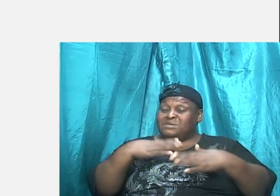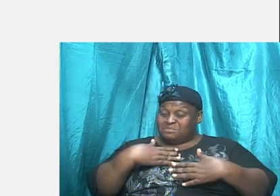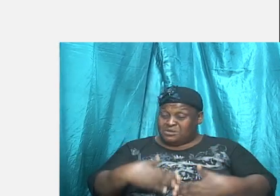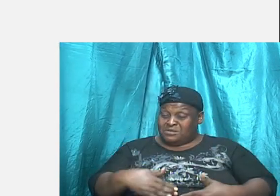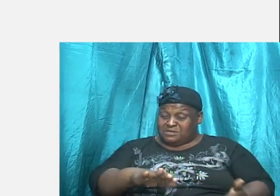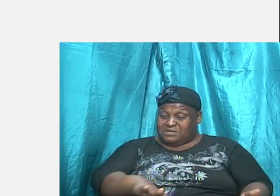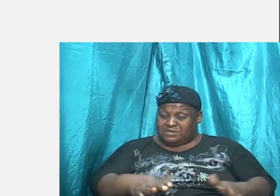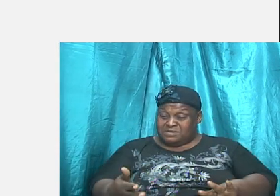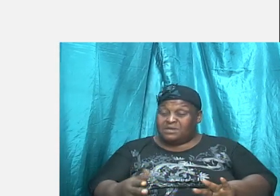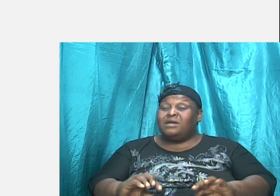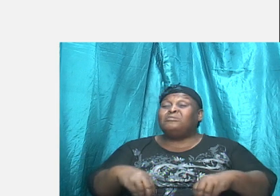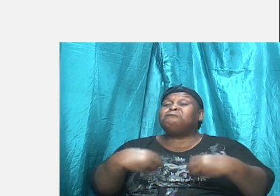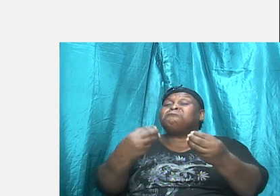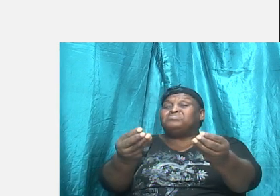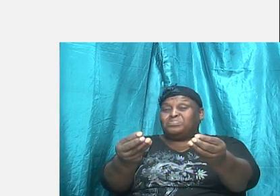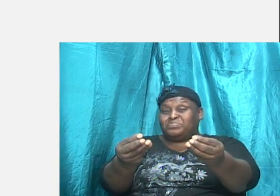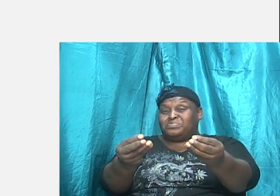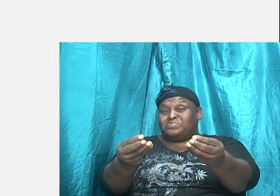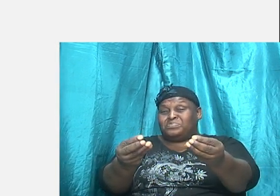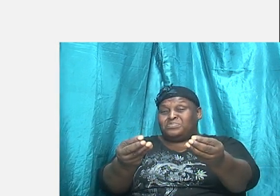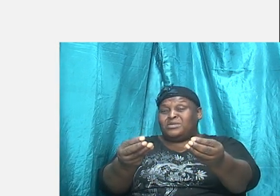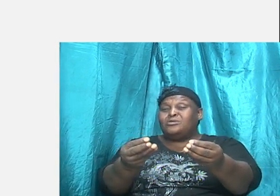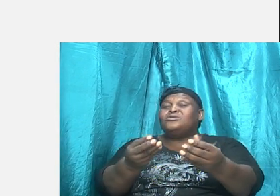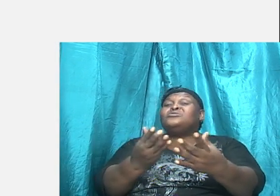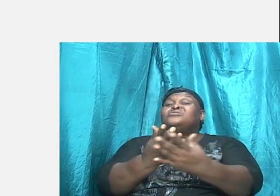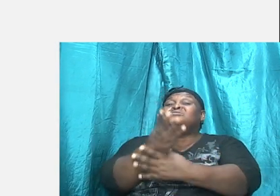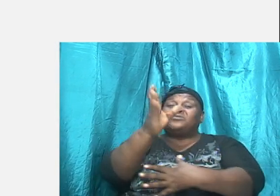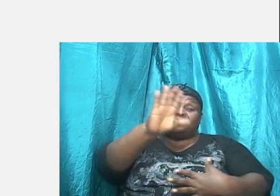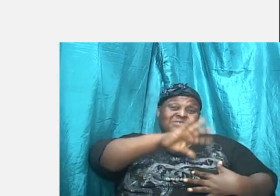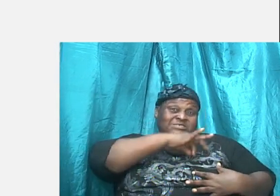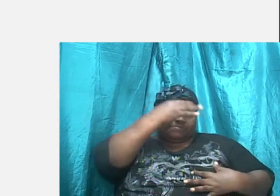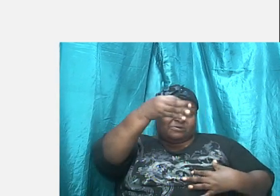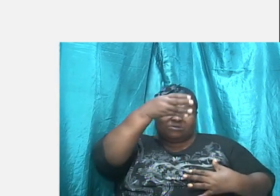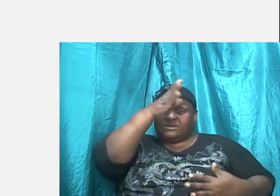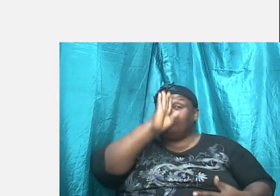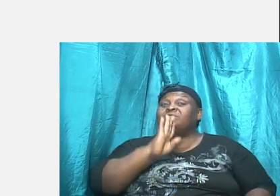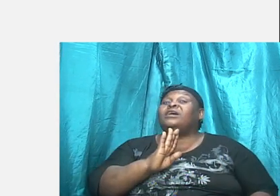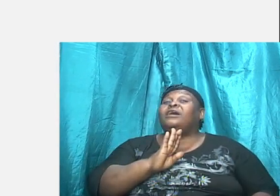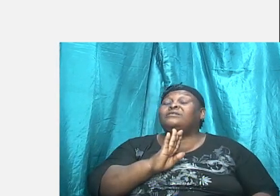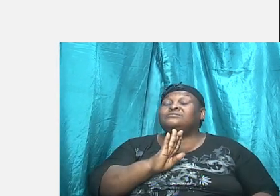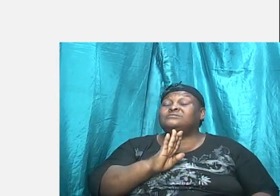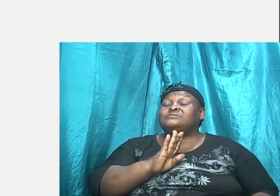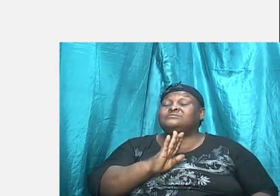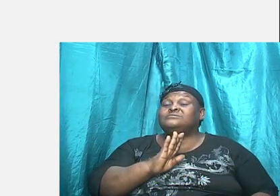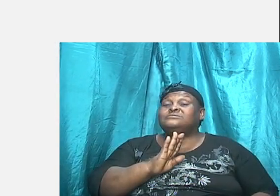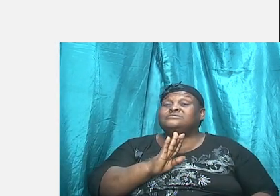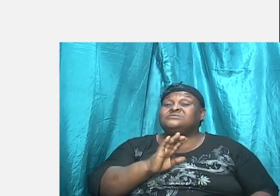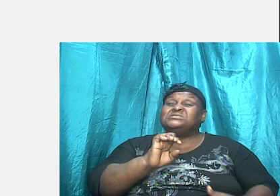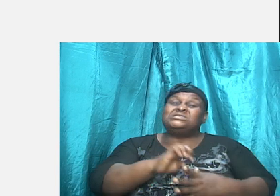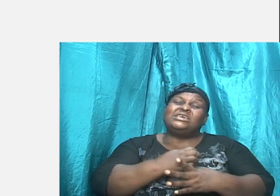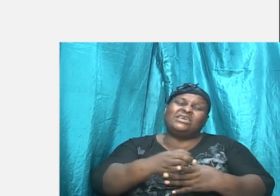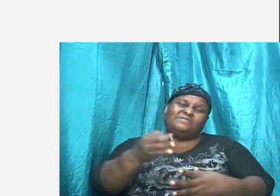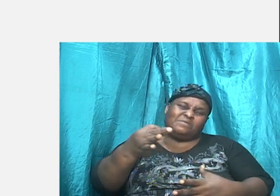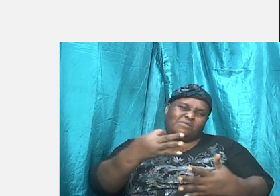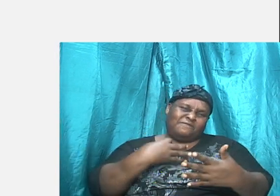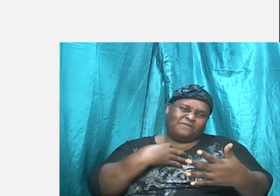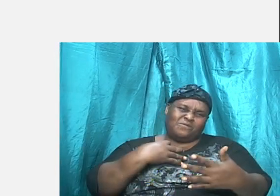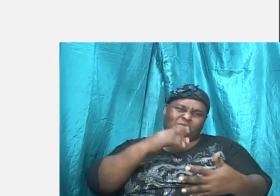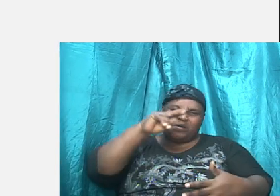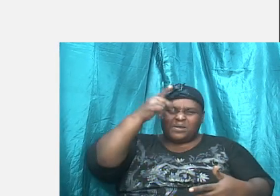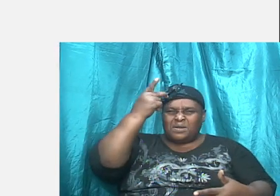provided through the quickening spirit of God. And so even before Paul